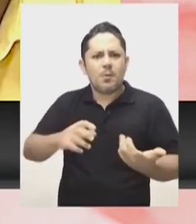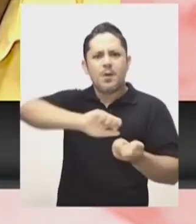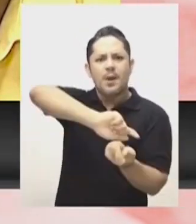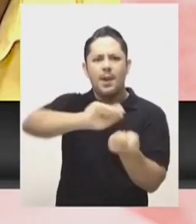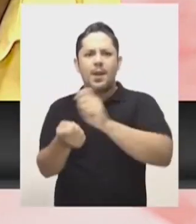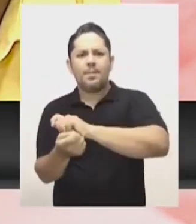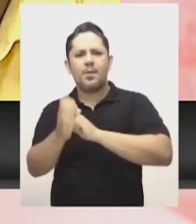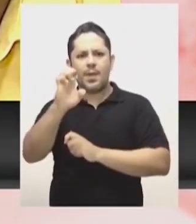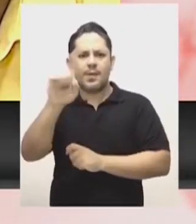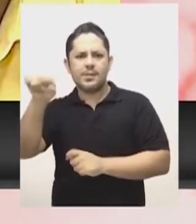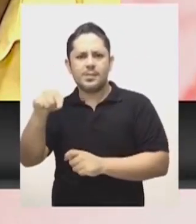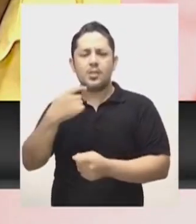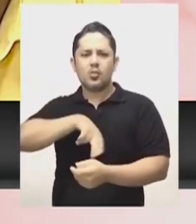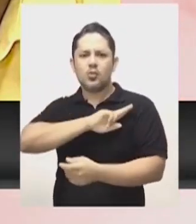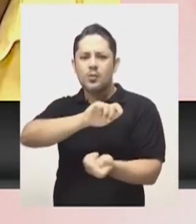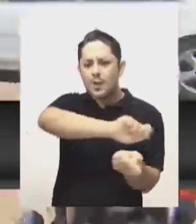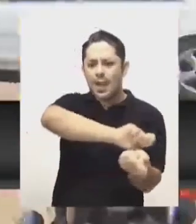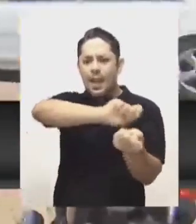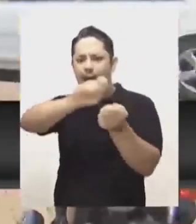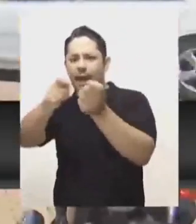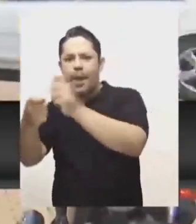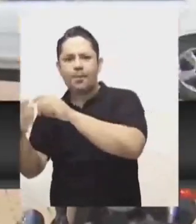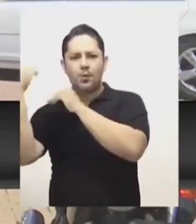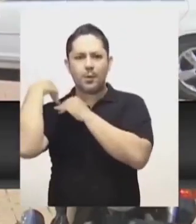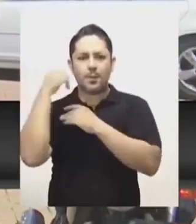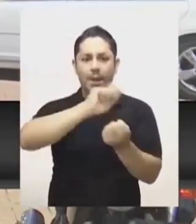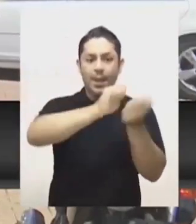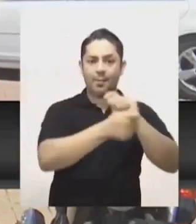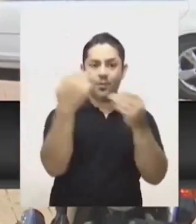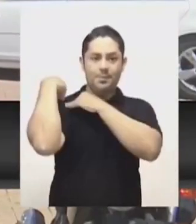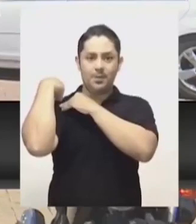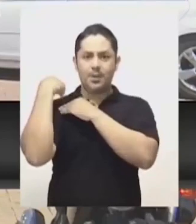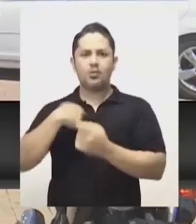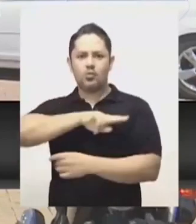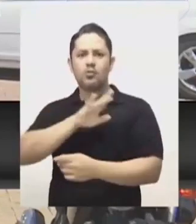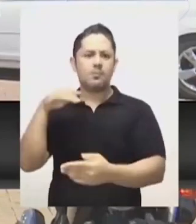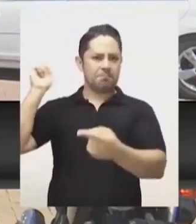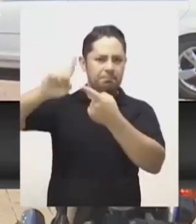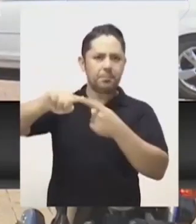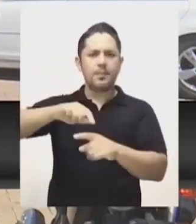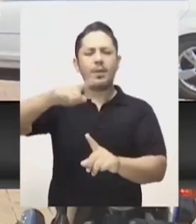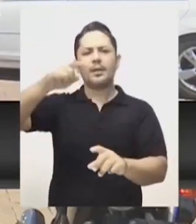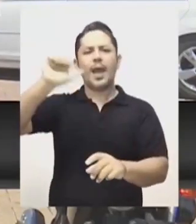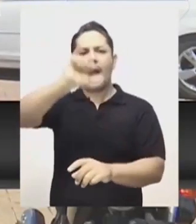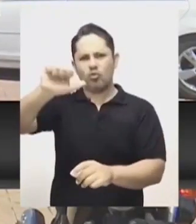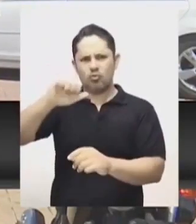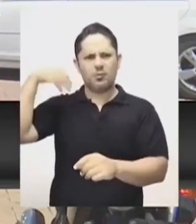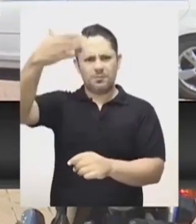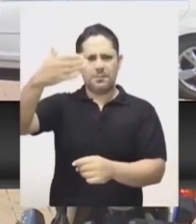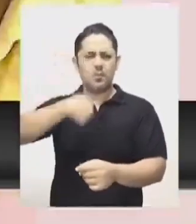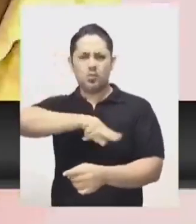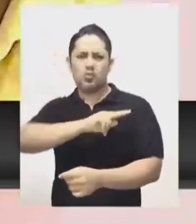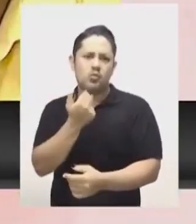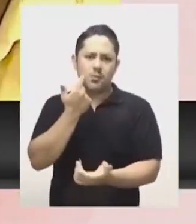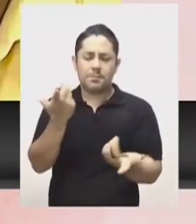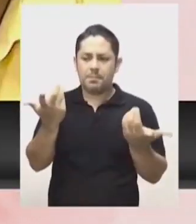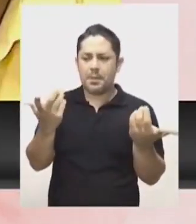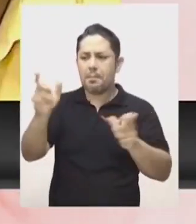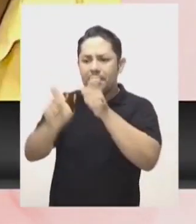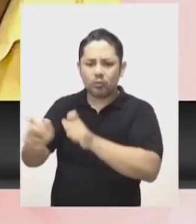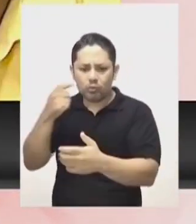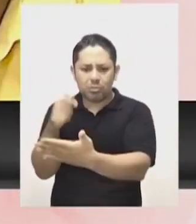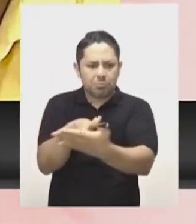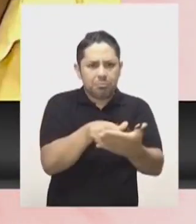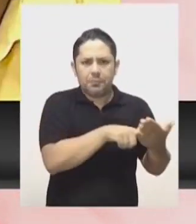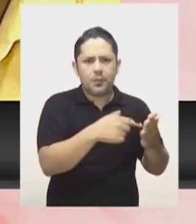and four for non-COVID-19 patients. In front of the new state social entity, the health secretary explained. The process of